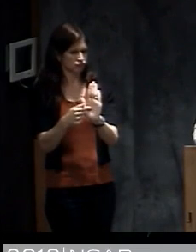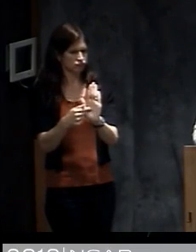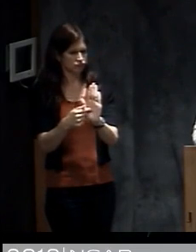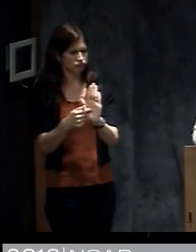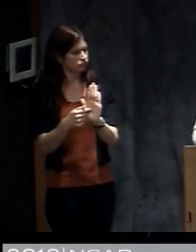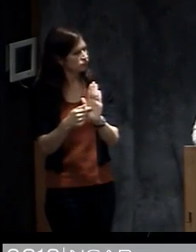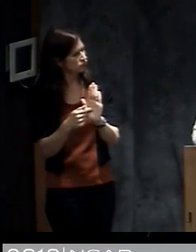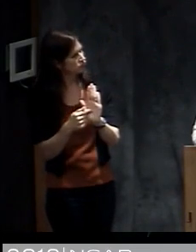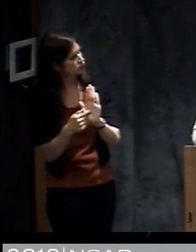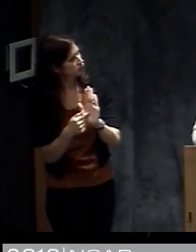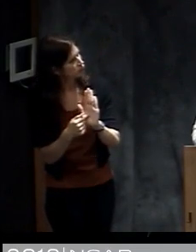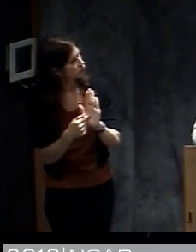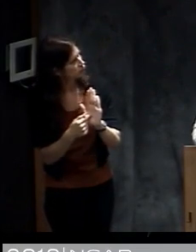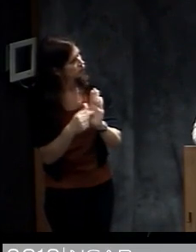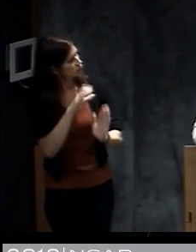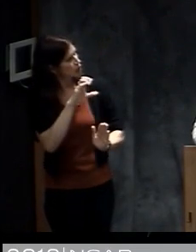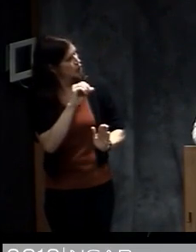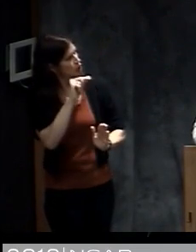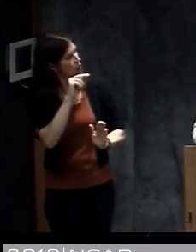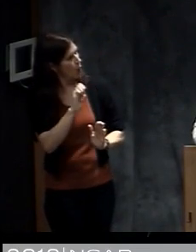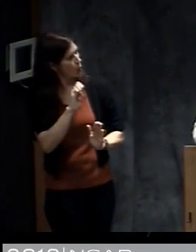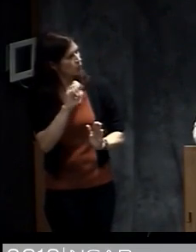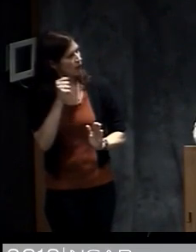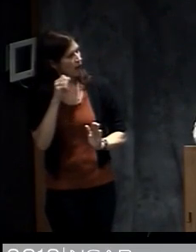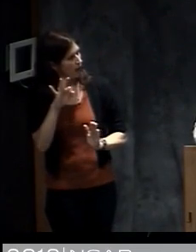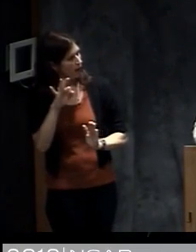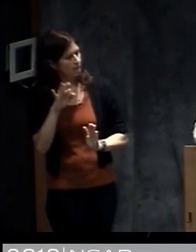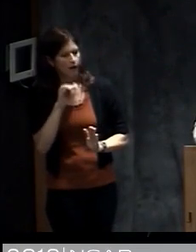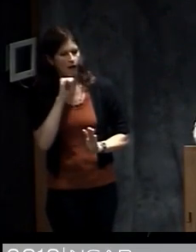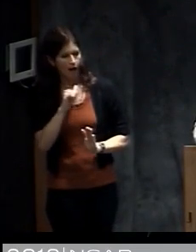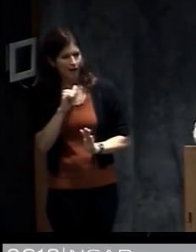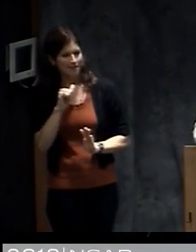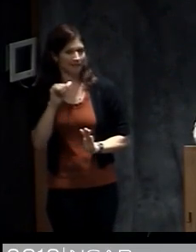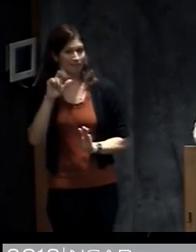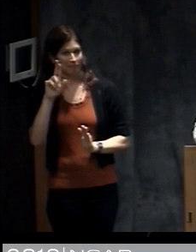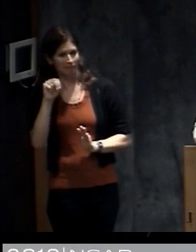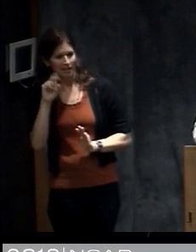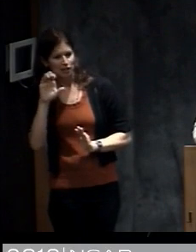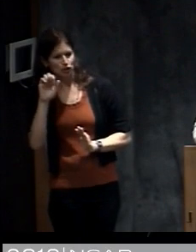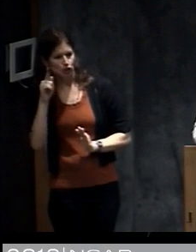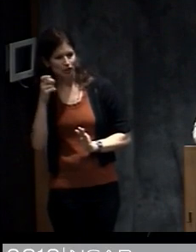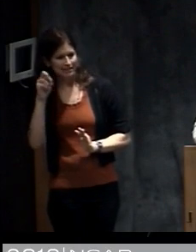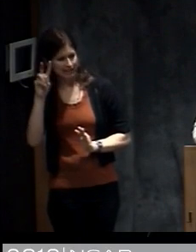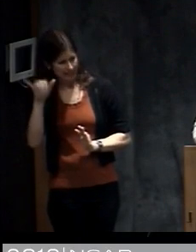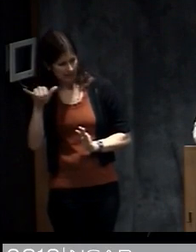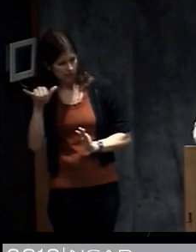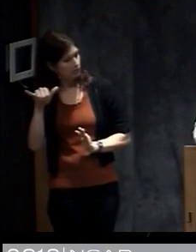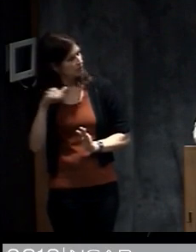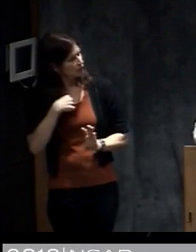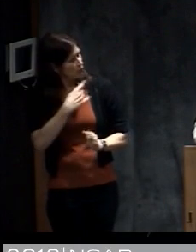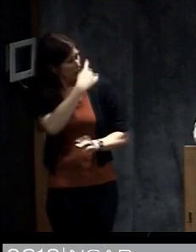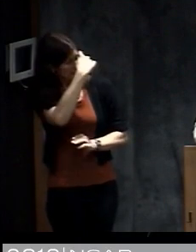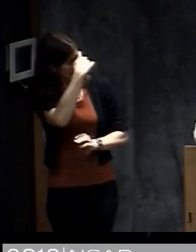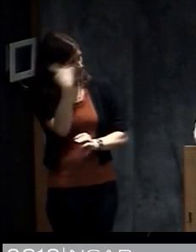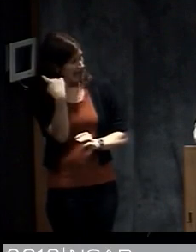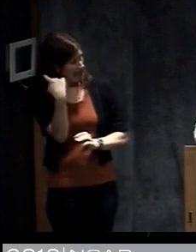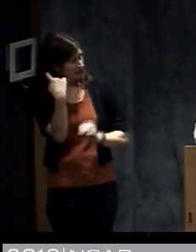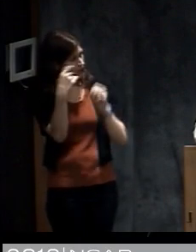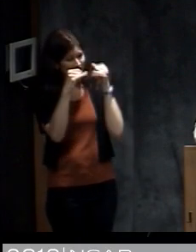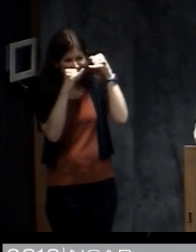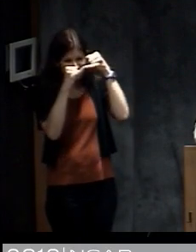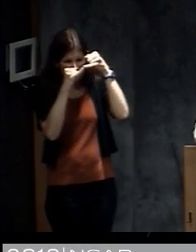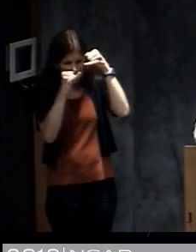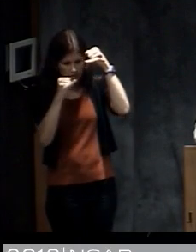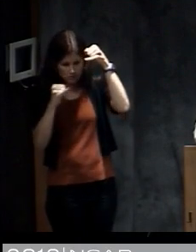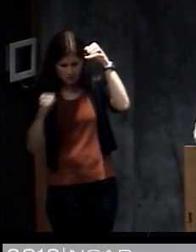the cone of uncertainty graphic that's produced by the National Hurricane Center. And so the black line with the dots and the middle shows the anticipated